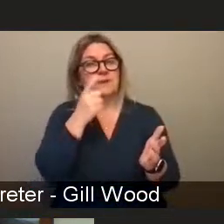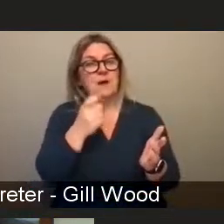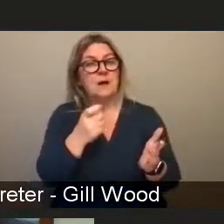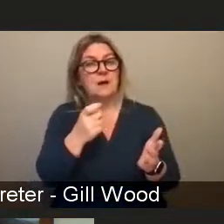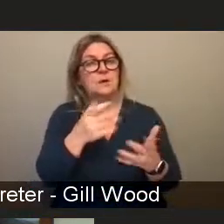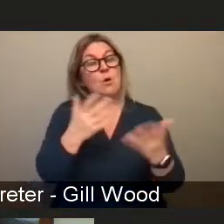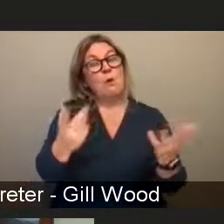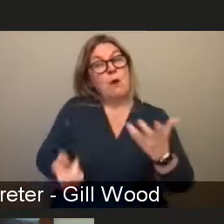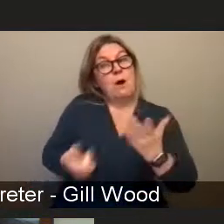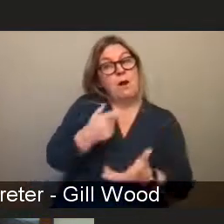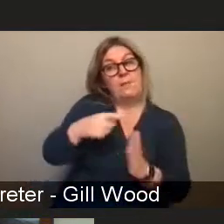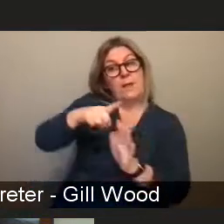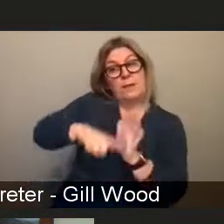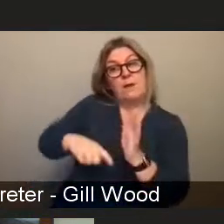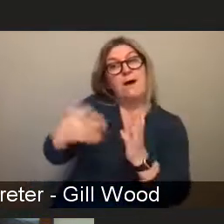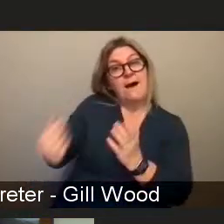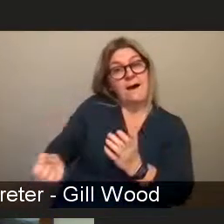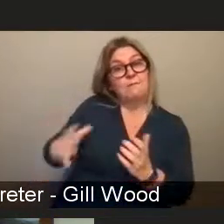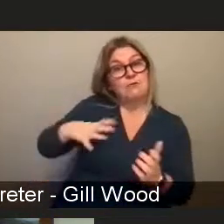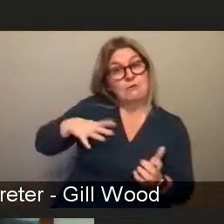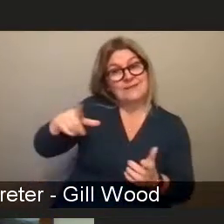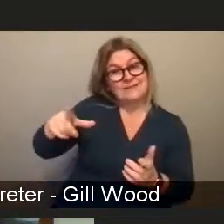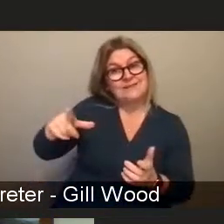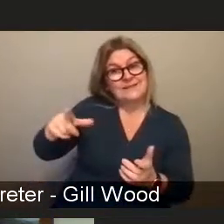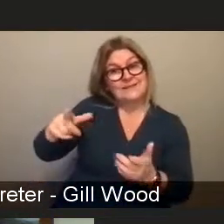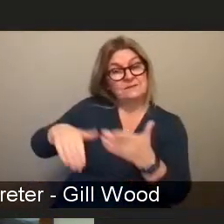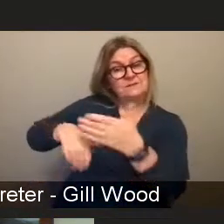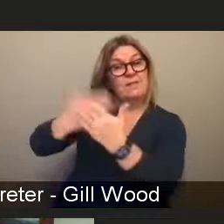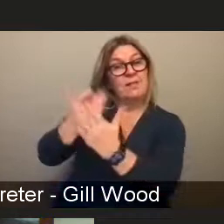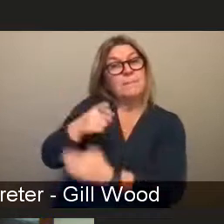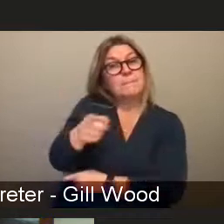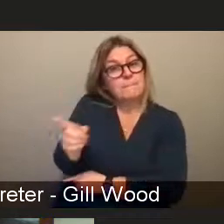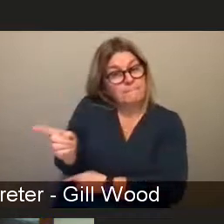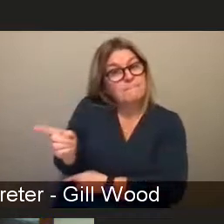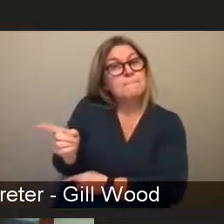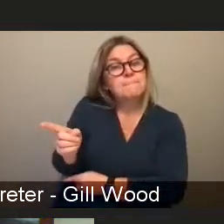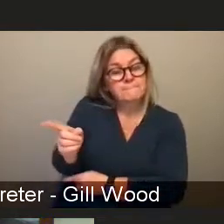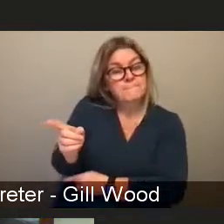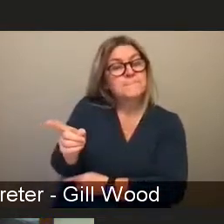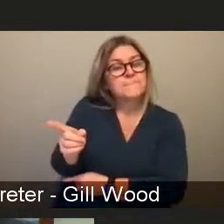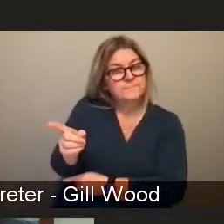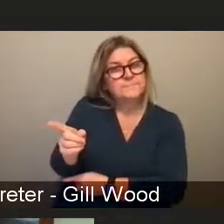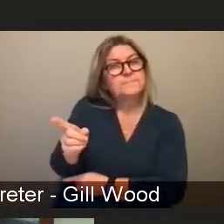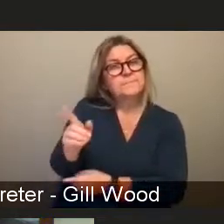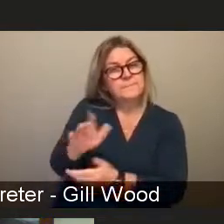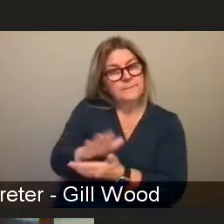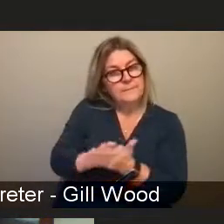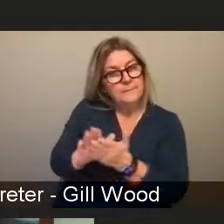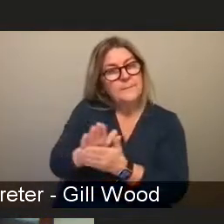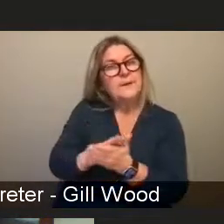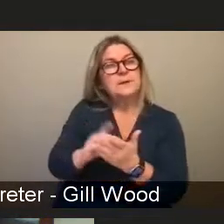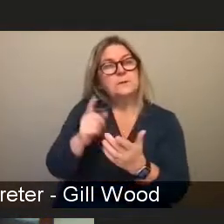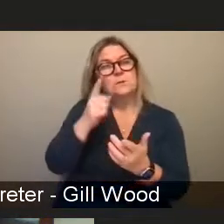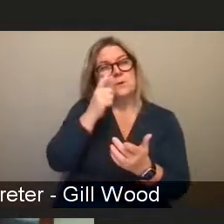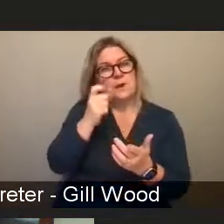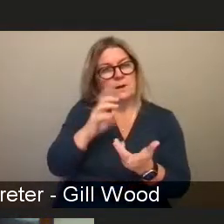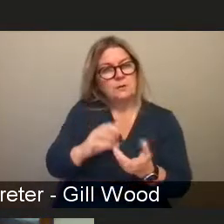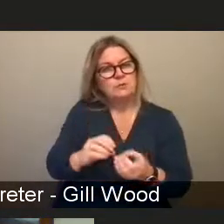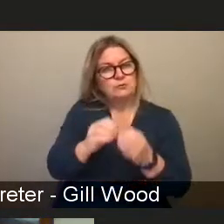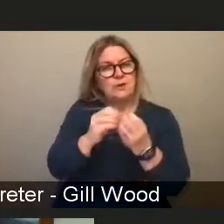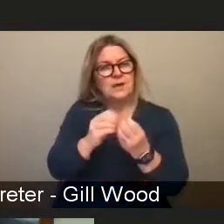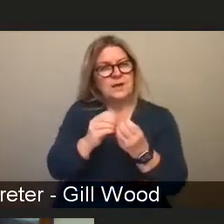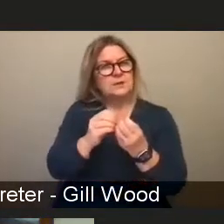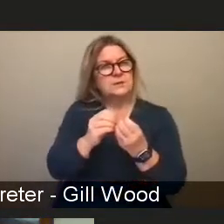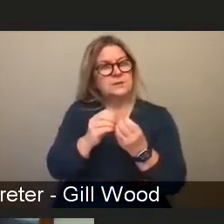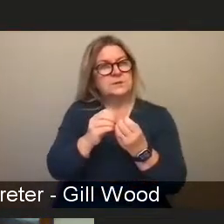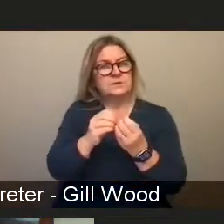um laws that will uh broaden the notion that um we can hold men responsible